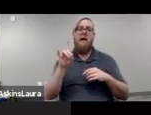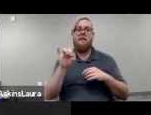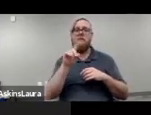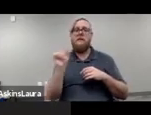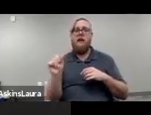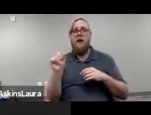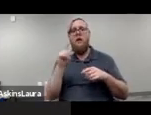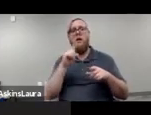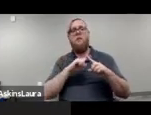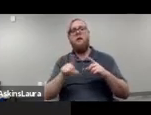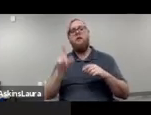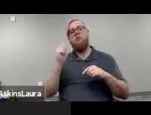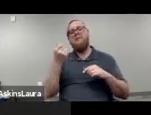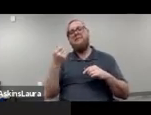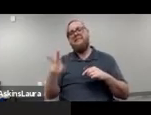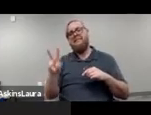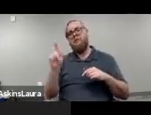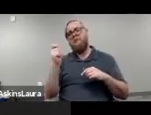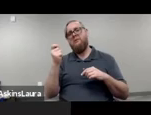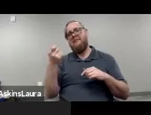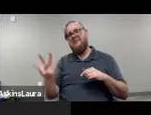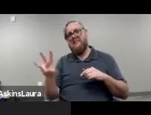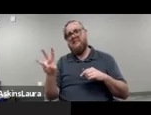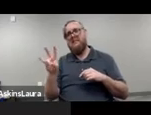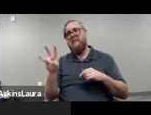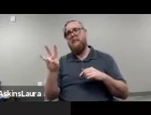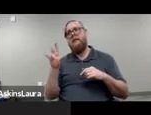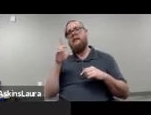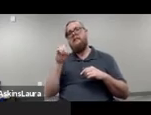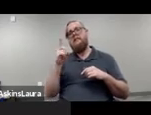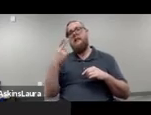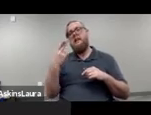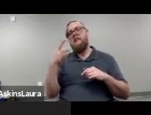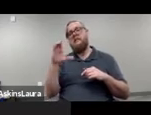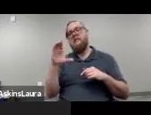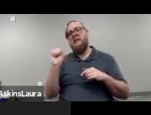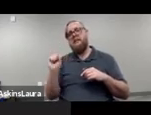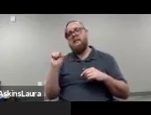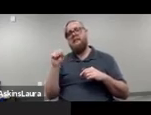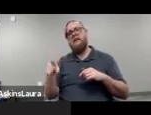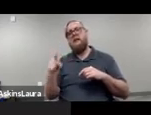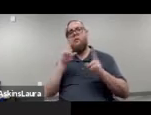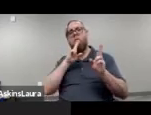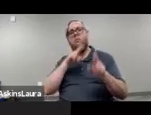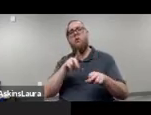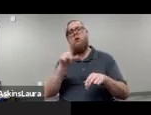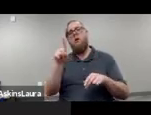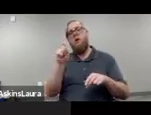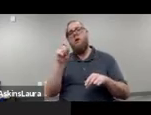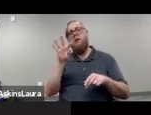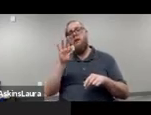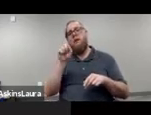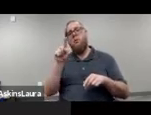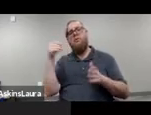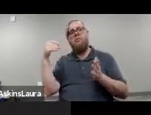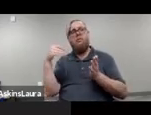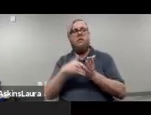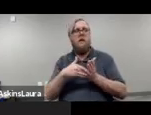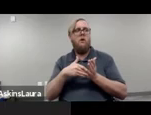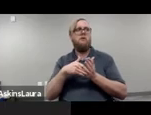in 2016-2017, DHDS reports that 191